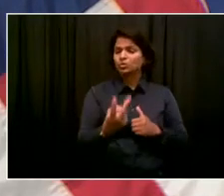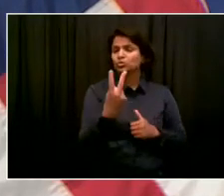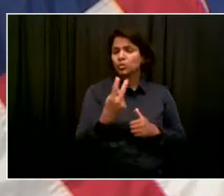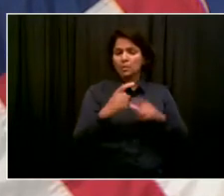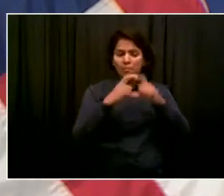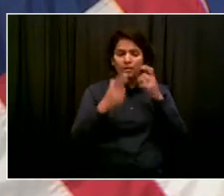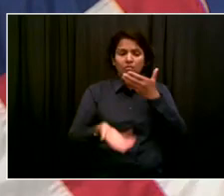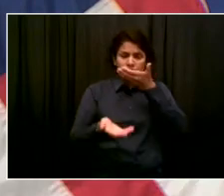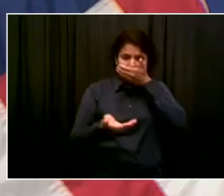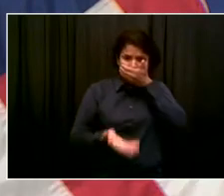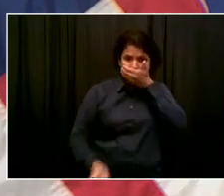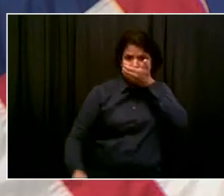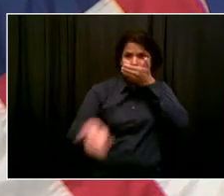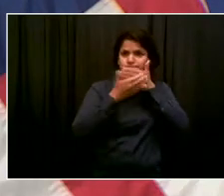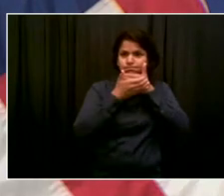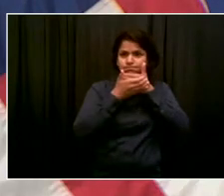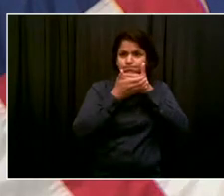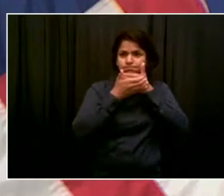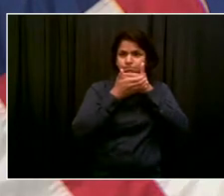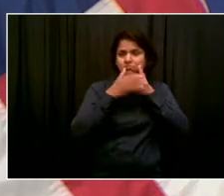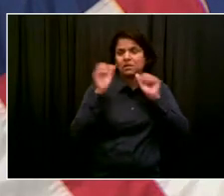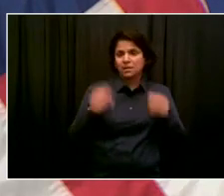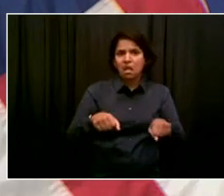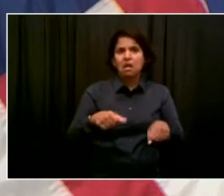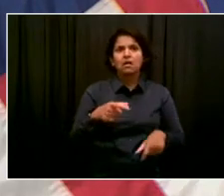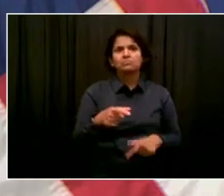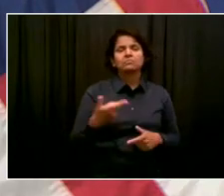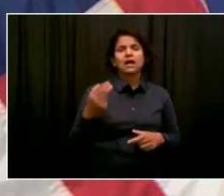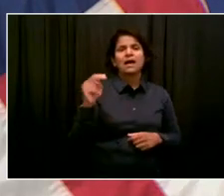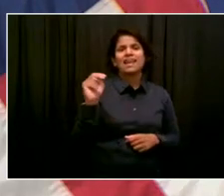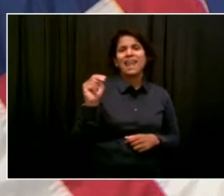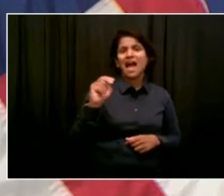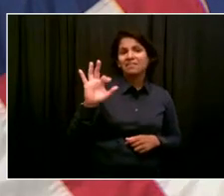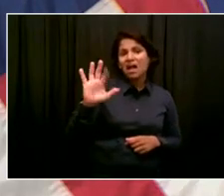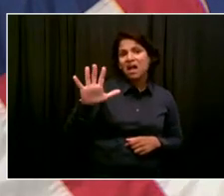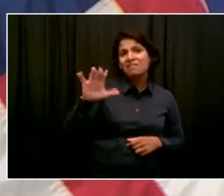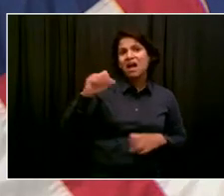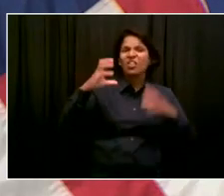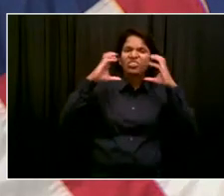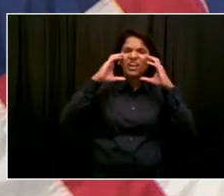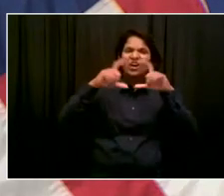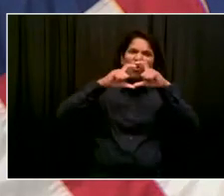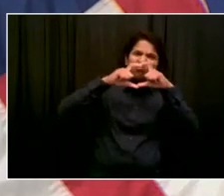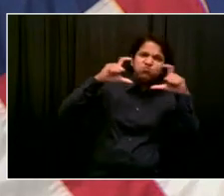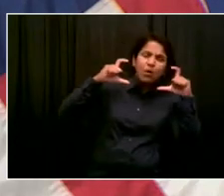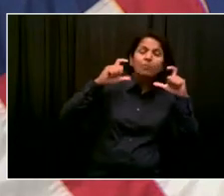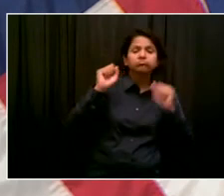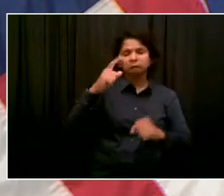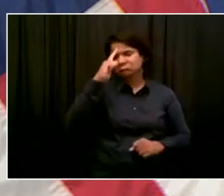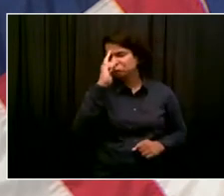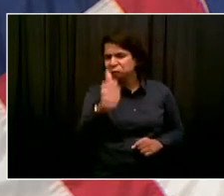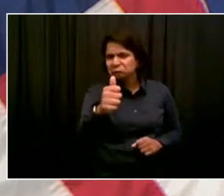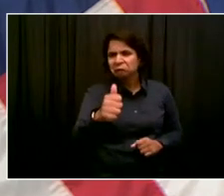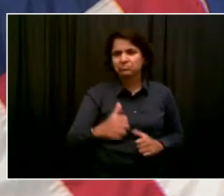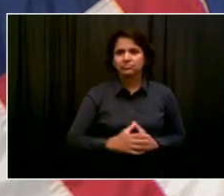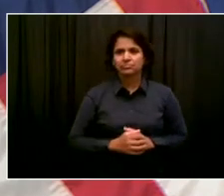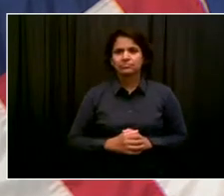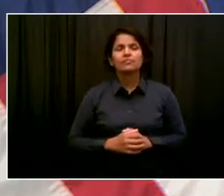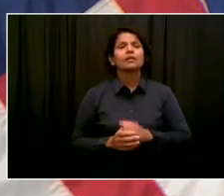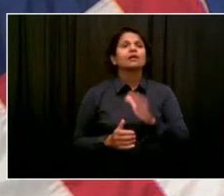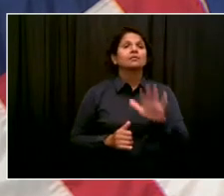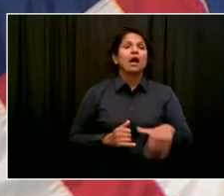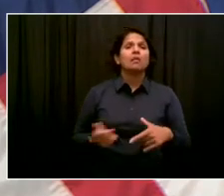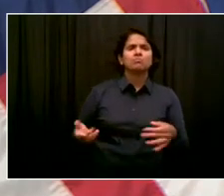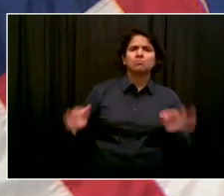pandemic, our public health actions boil down to three categories in order of priority. First and foremost